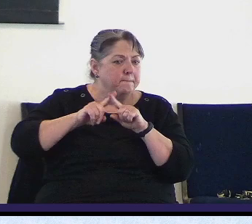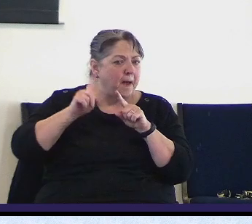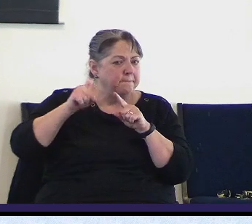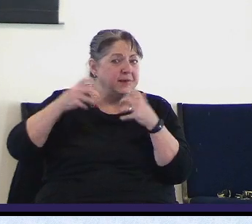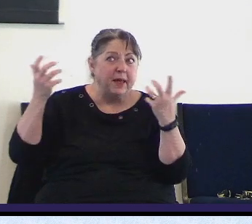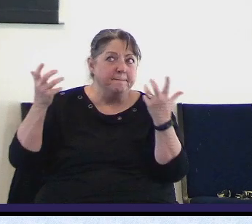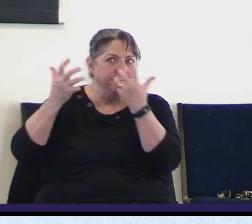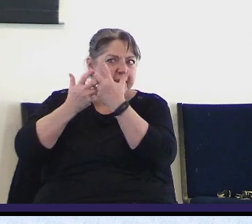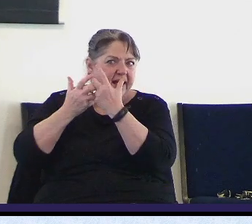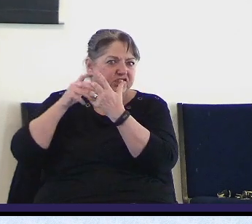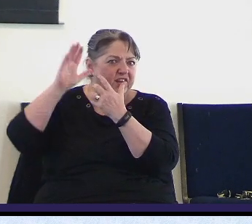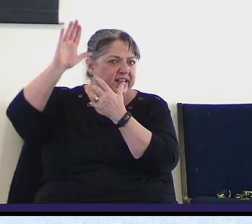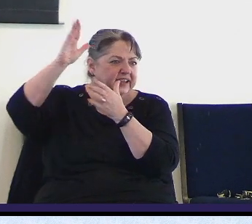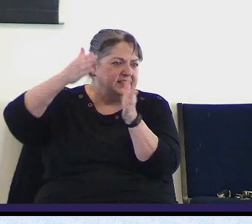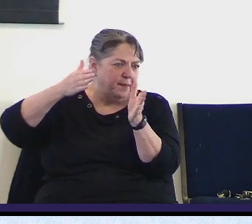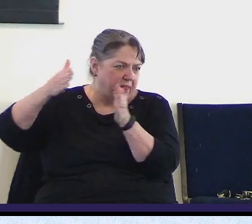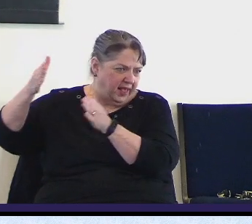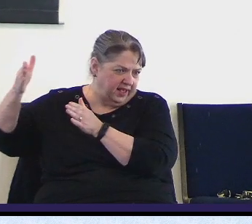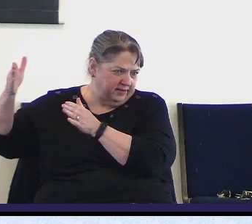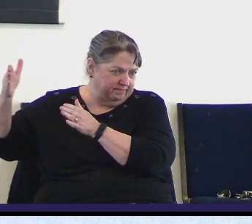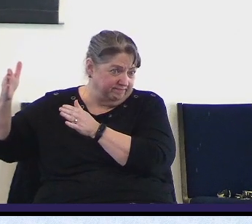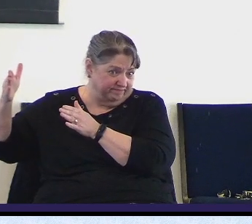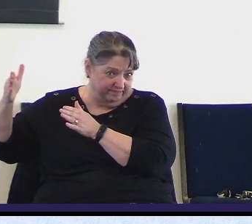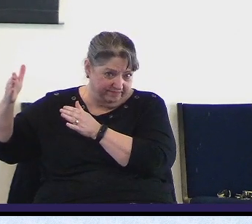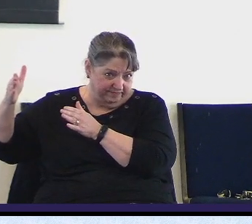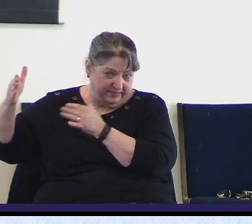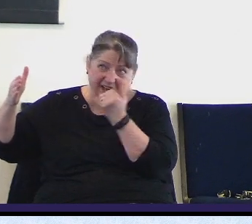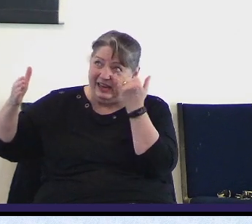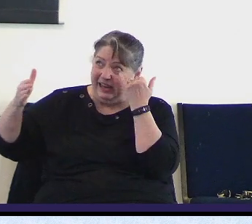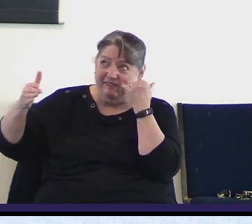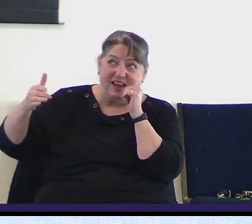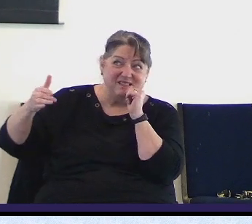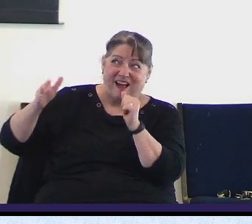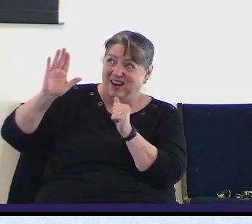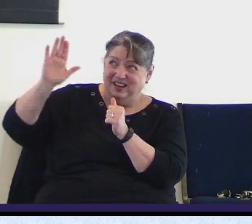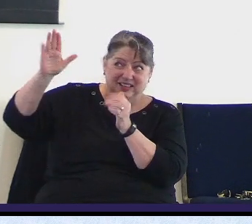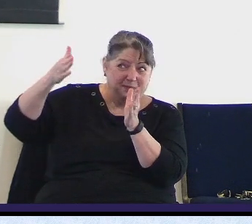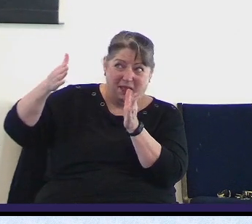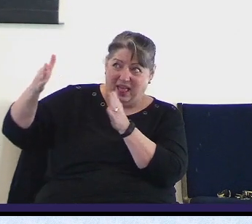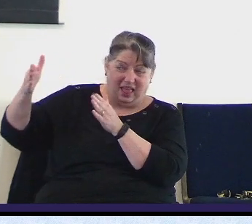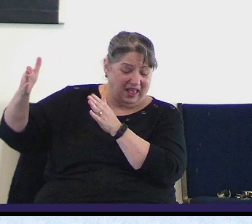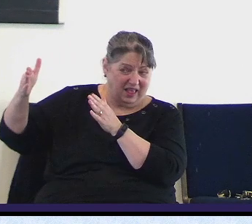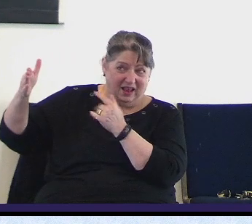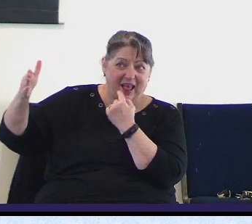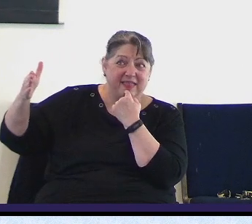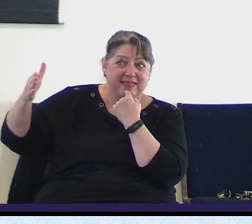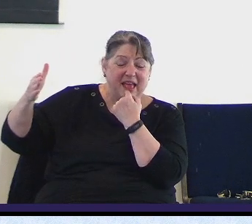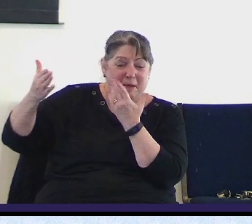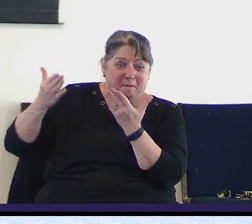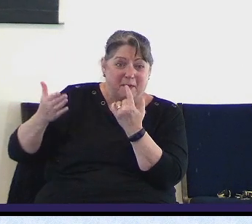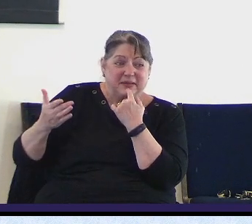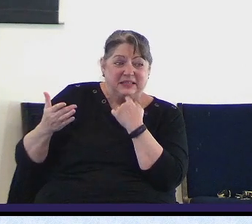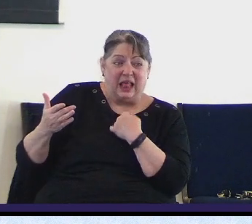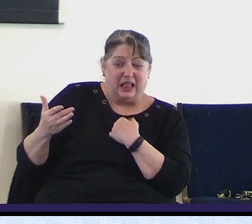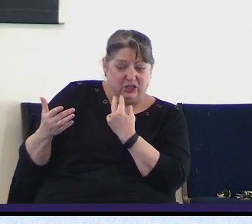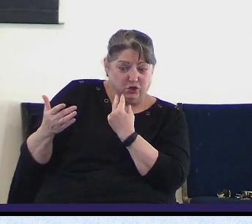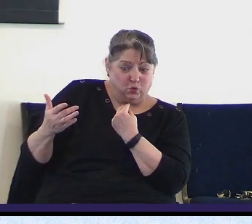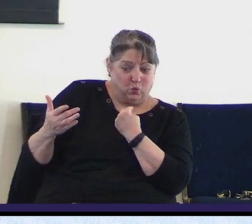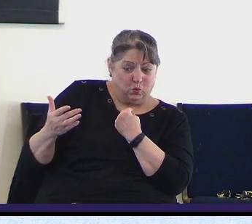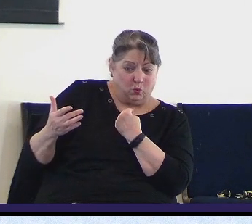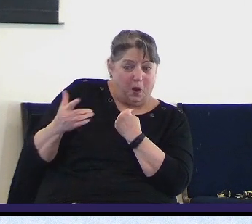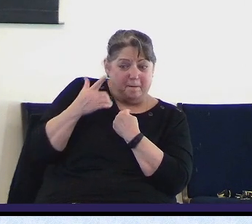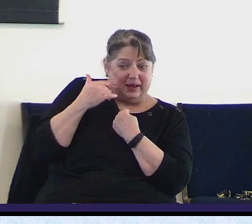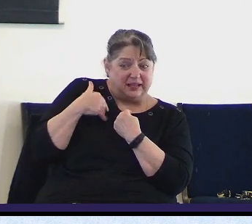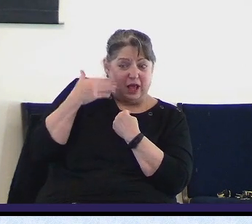comes from knowing that it if it is not his will then what he wills is best because he sees the future